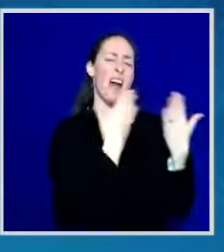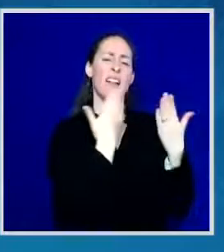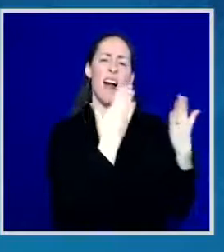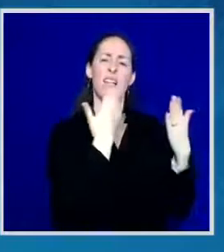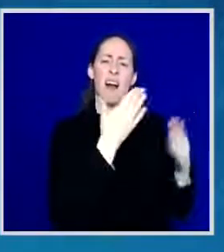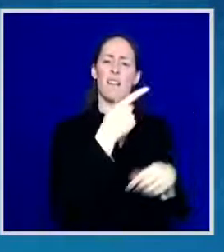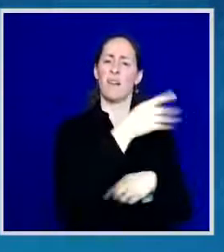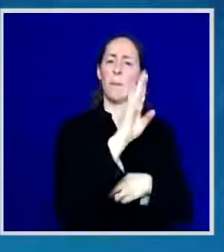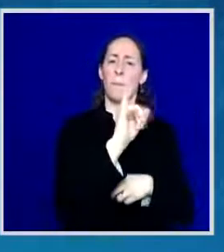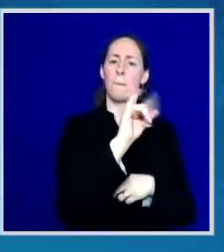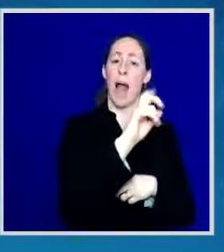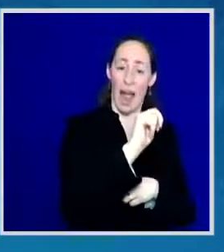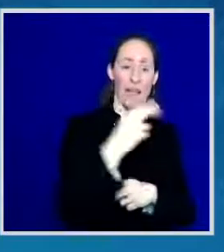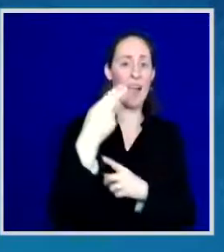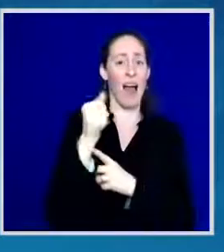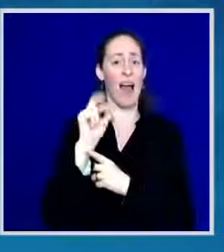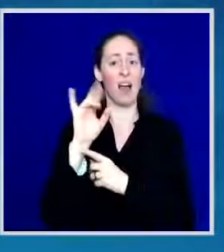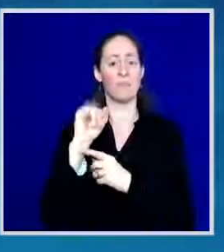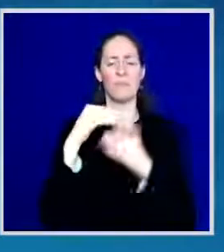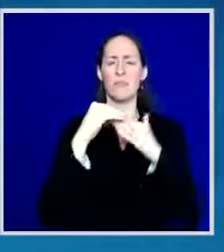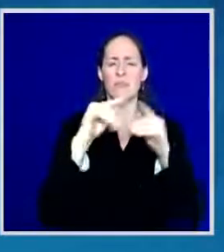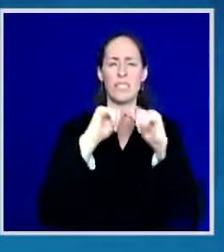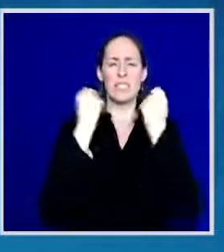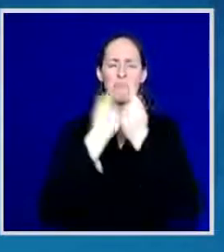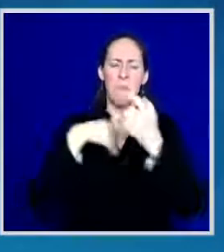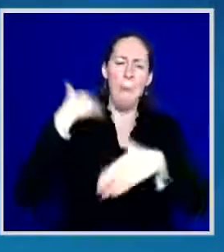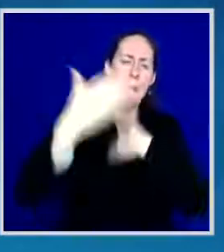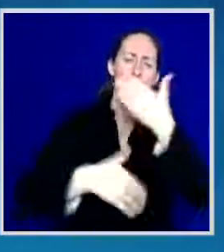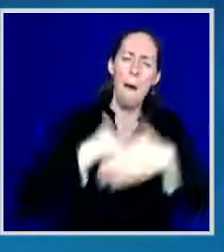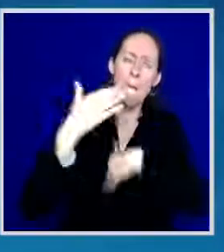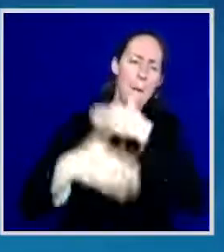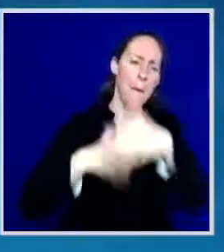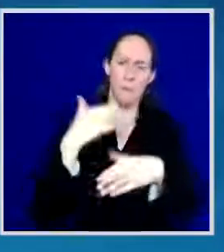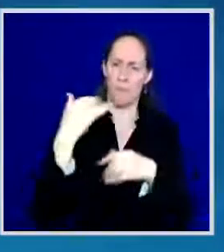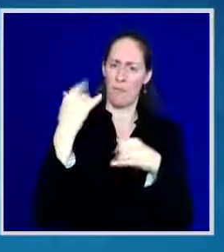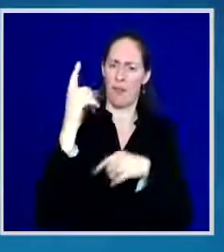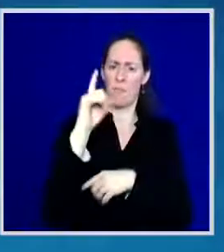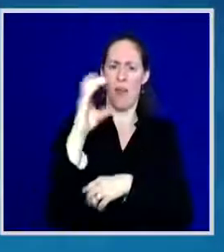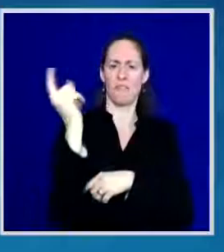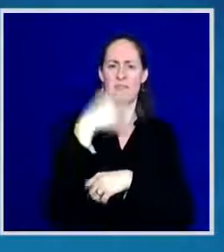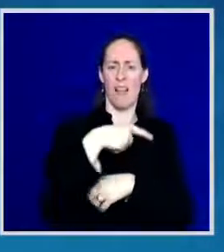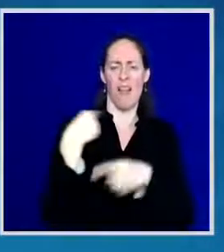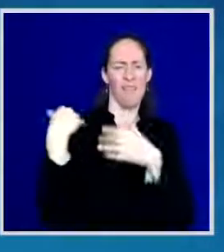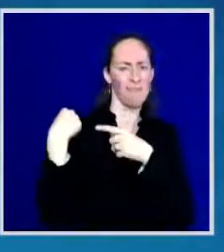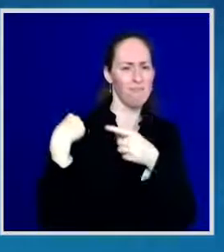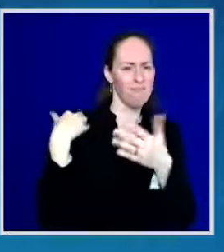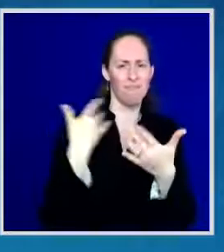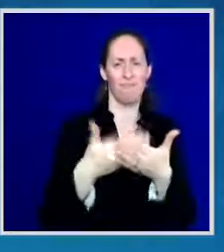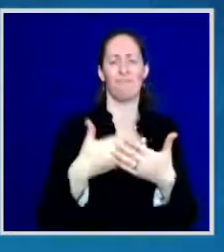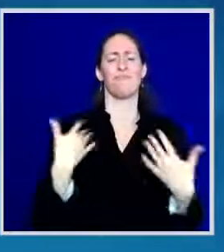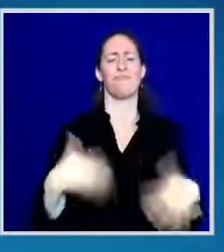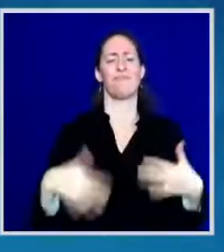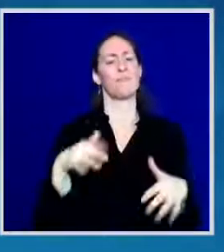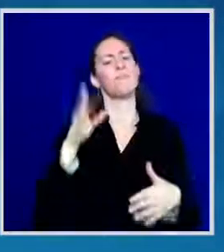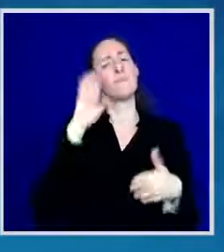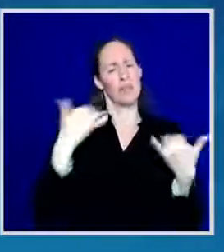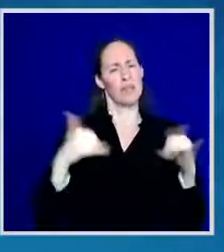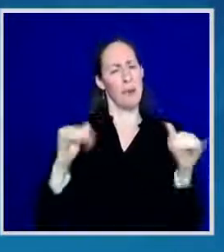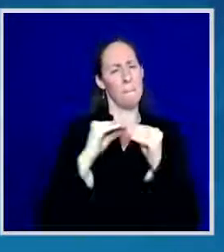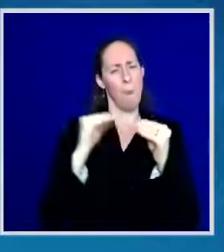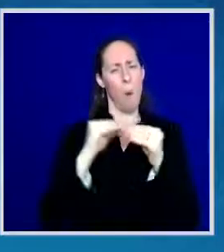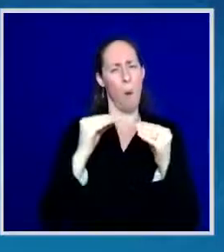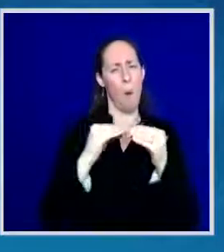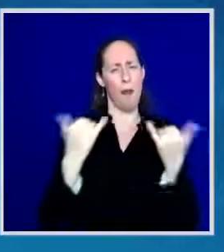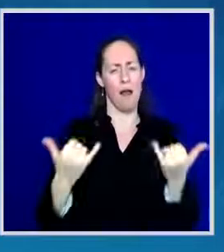rescue plan. So we all know we've got a lot of work still to do. And that